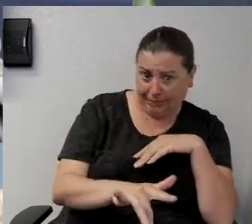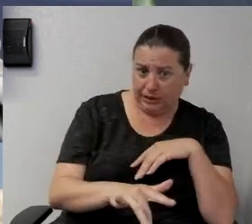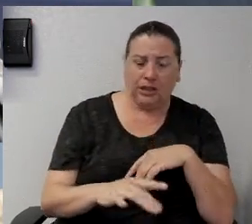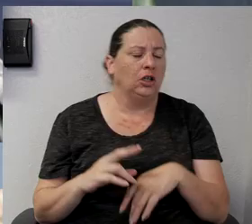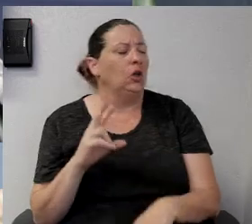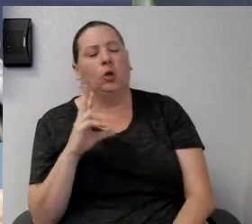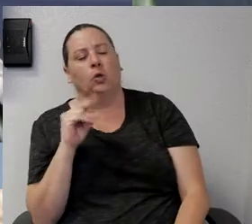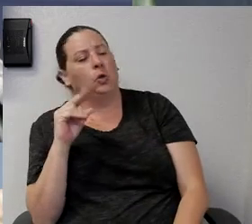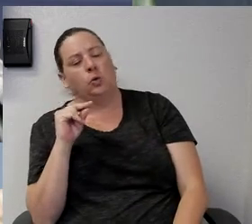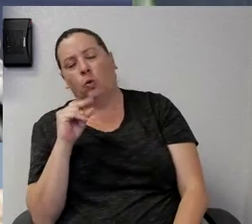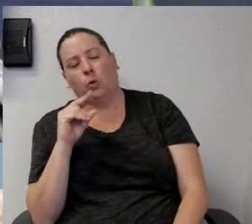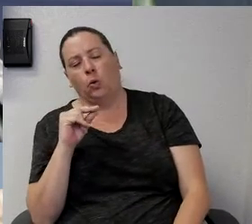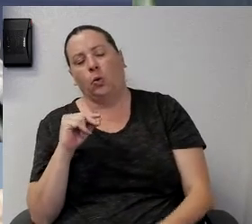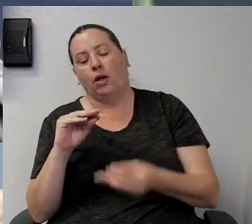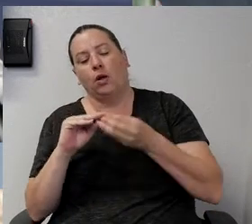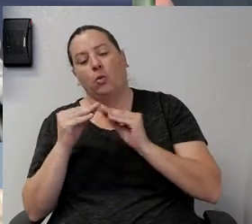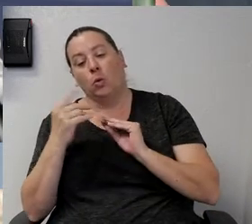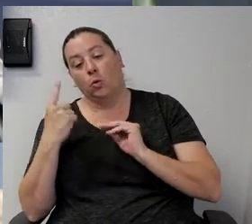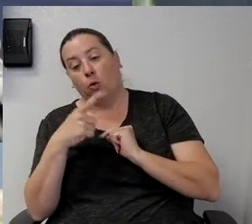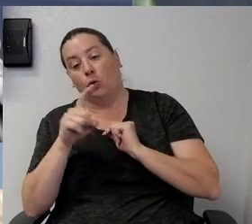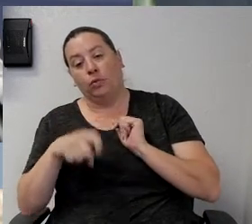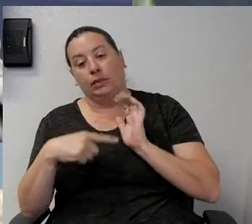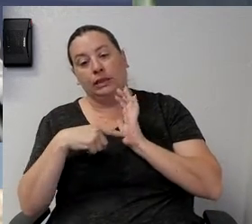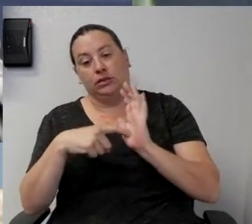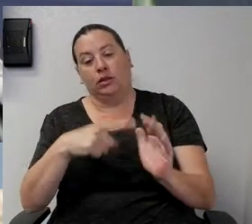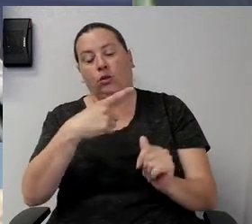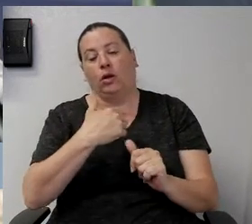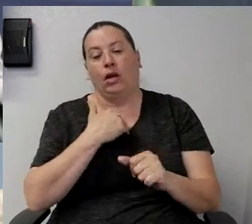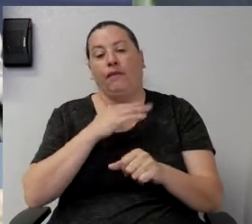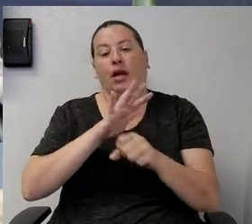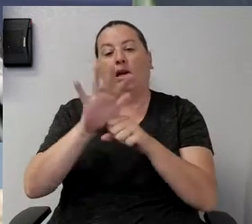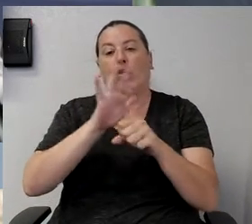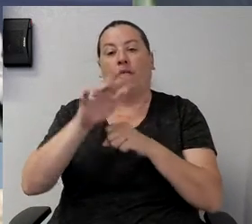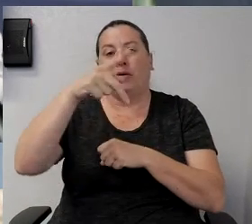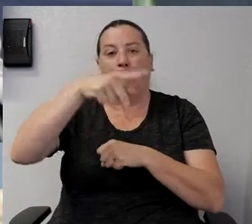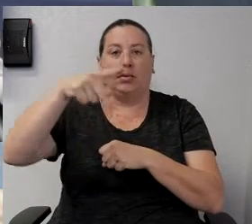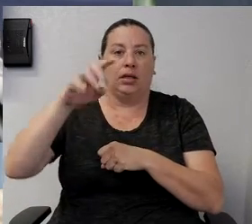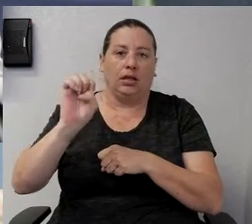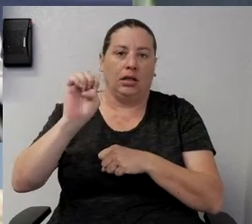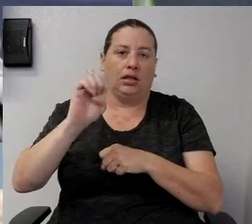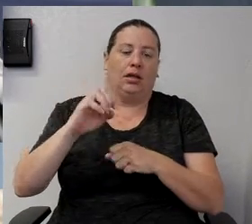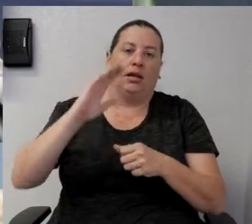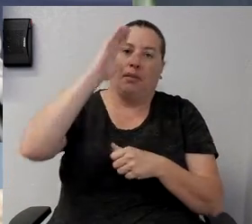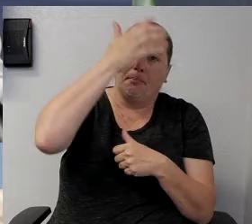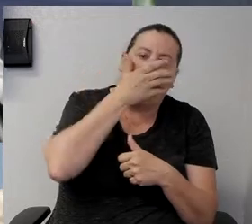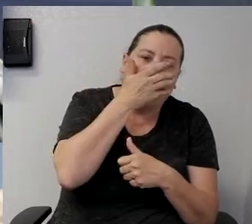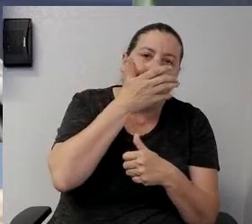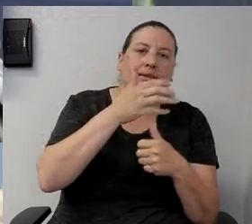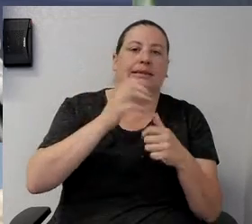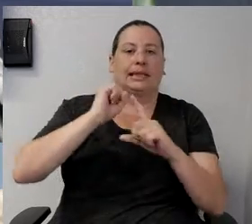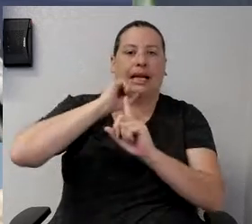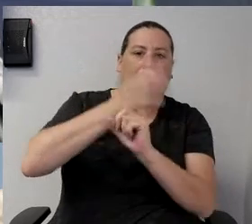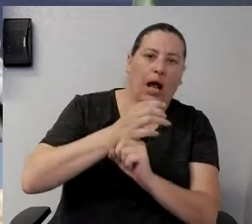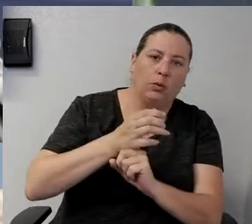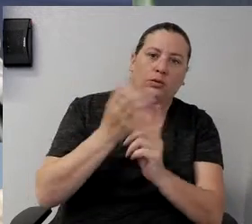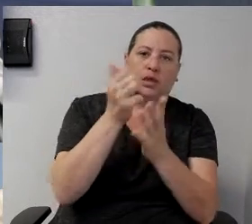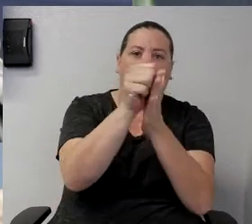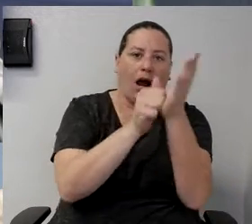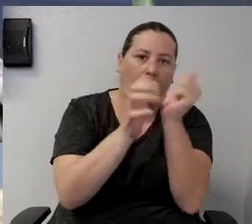said well number one you have to demonstrate that you've got enough personal protective equipment masks gowns gloves things of that nature